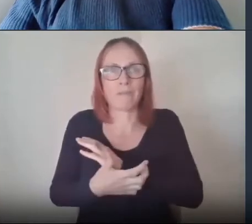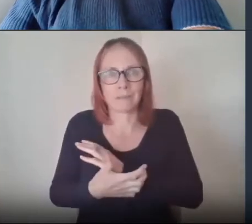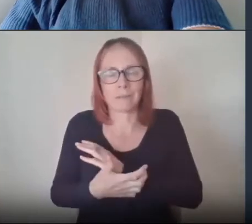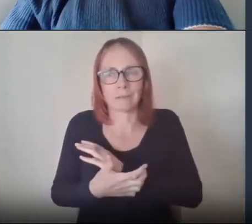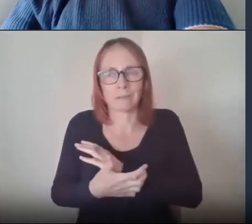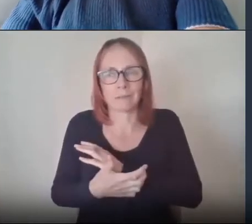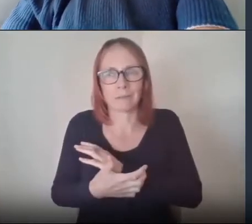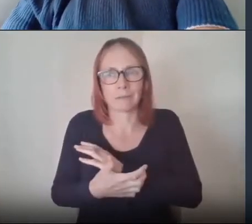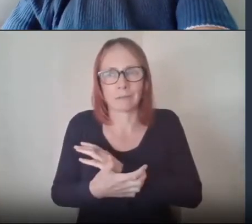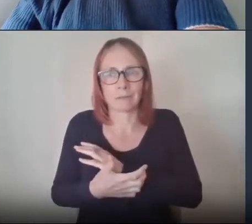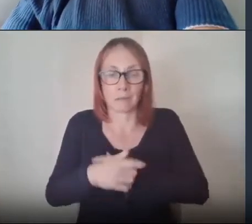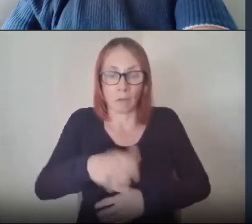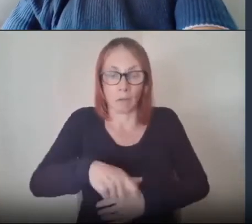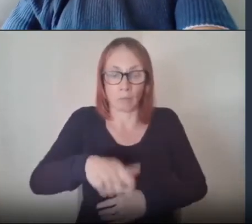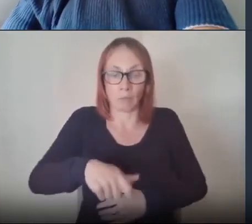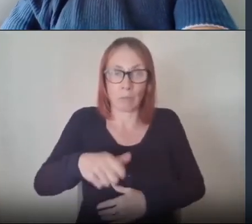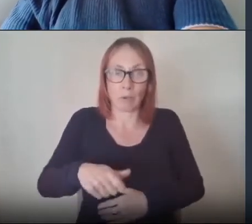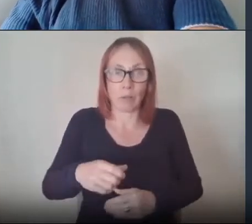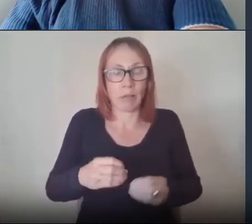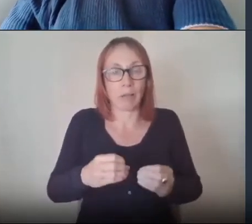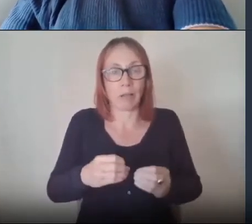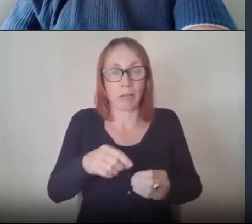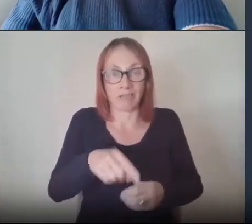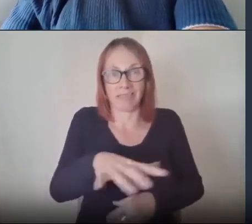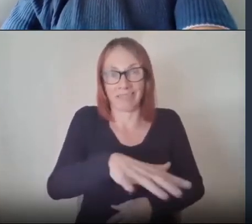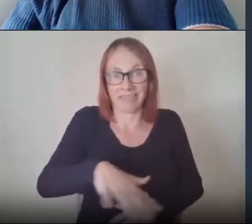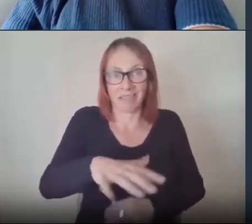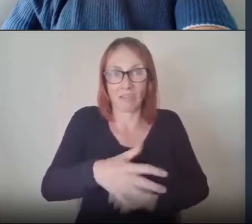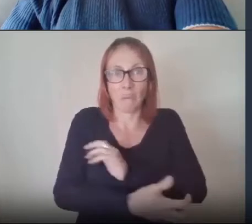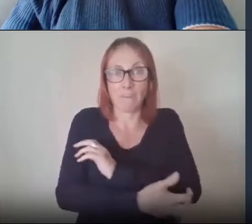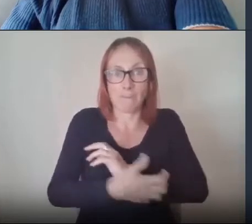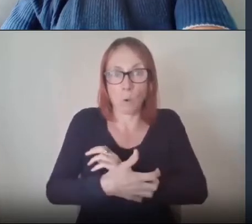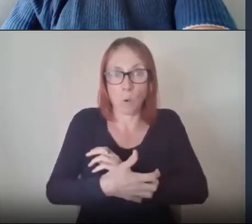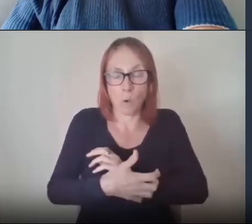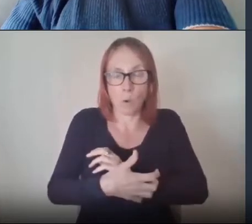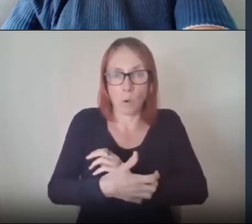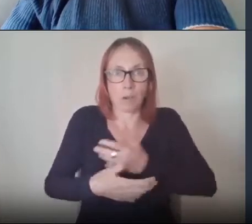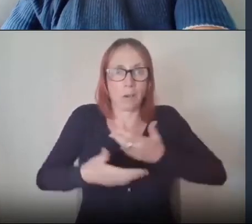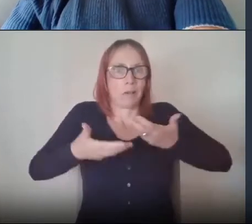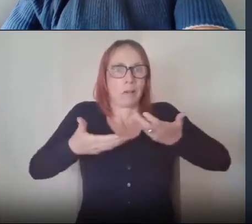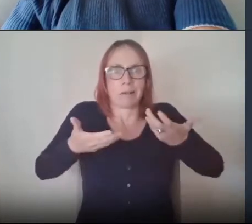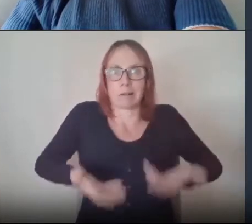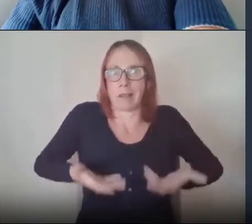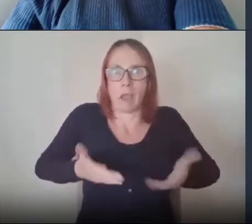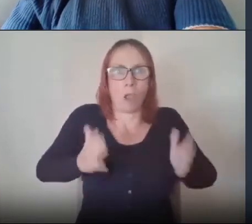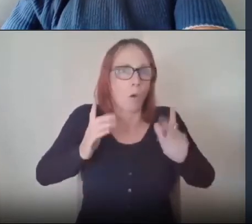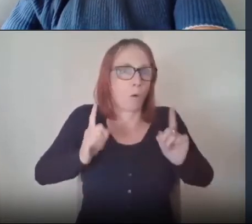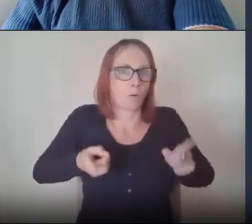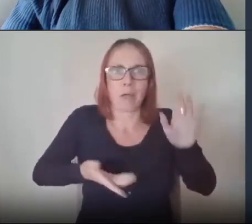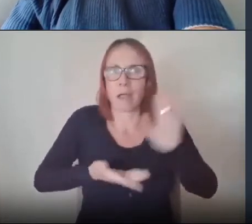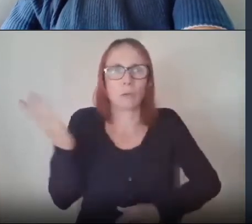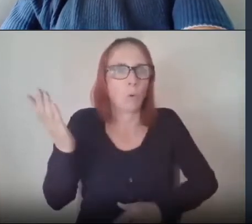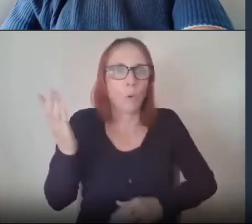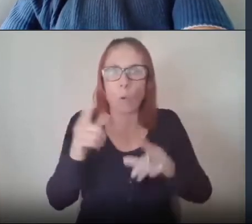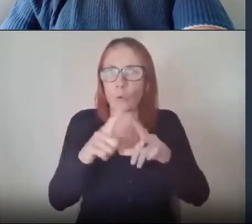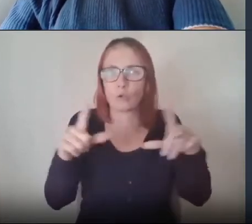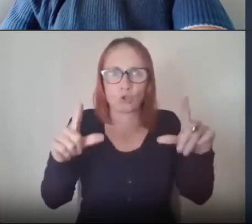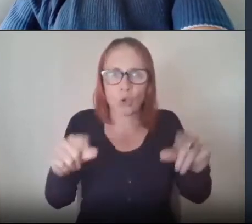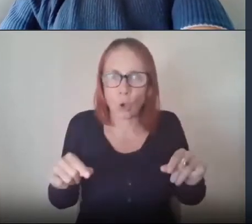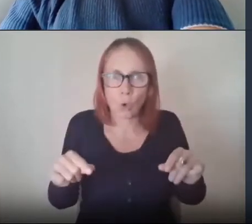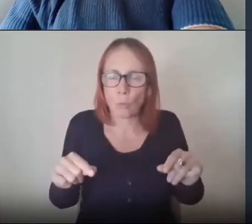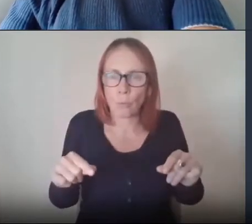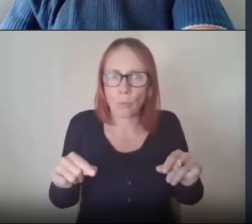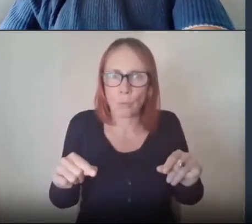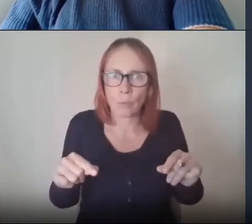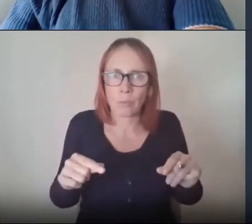poverty within the baratti area and you were suddenly not able to go to the shops with a limited income